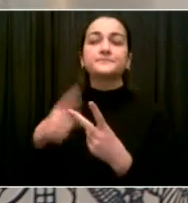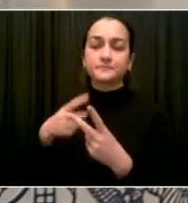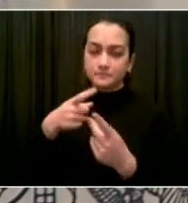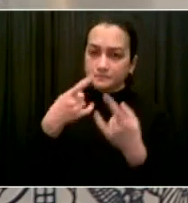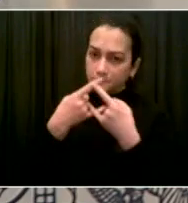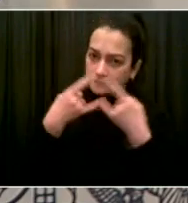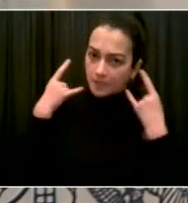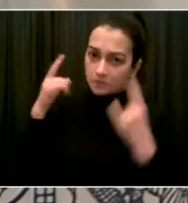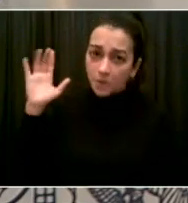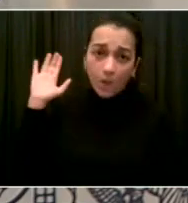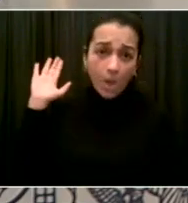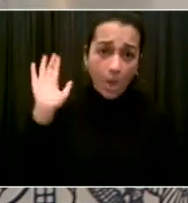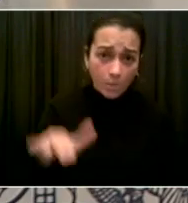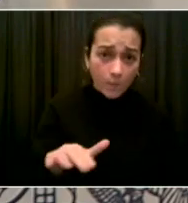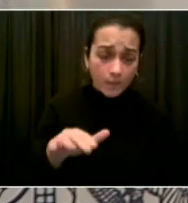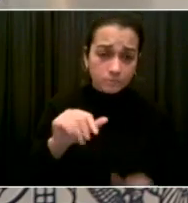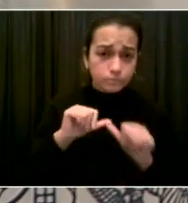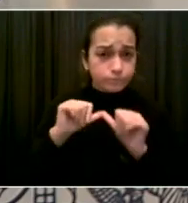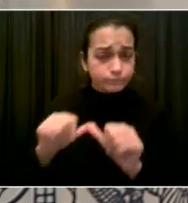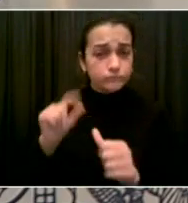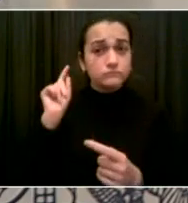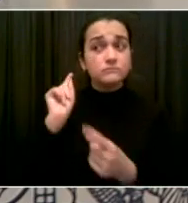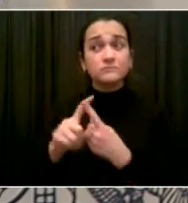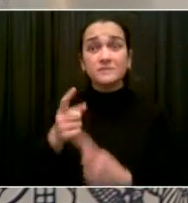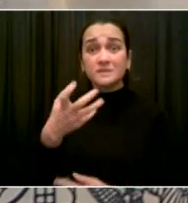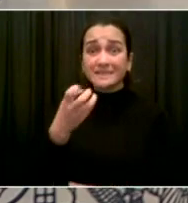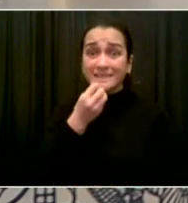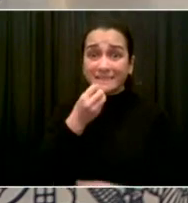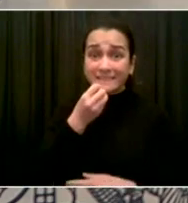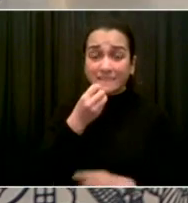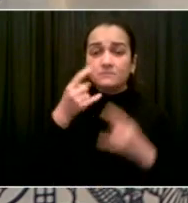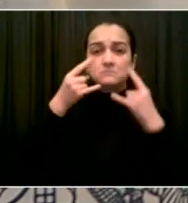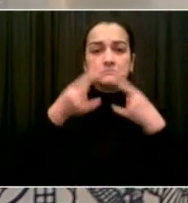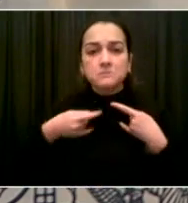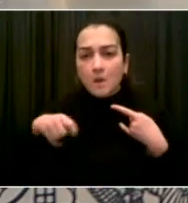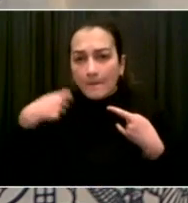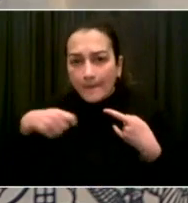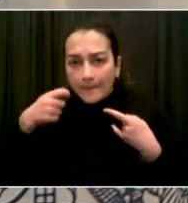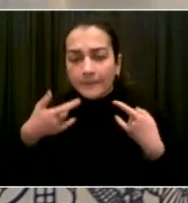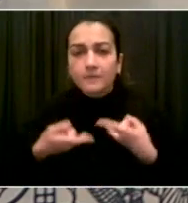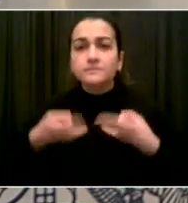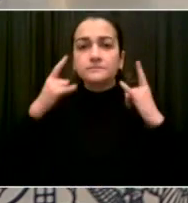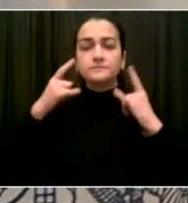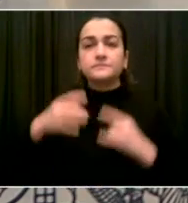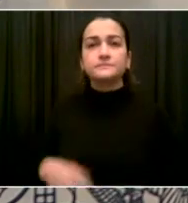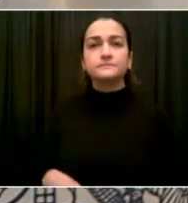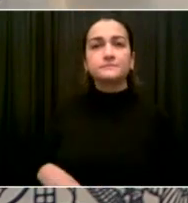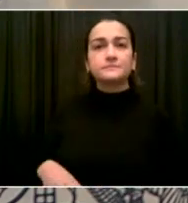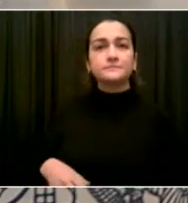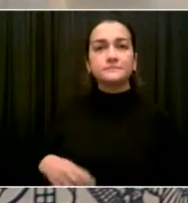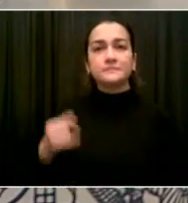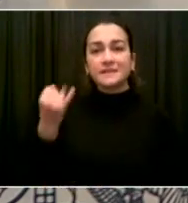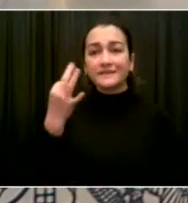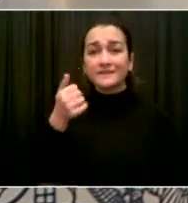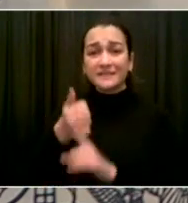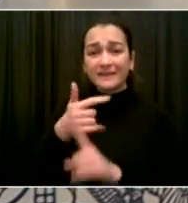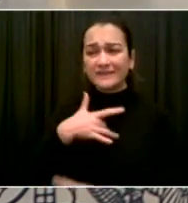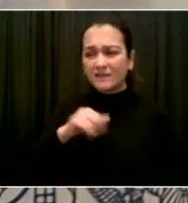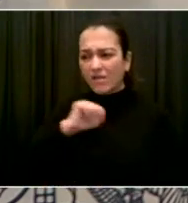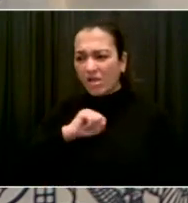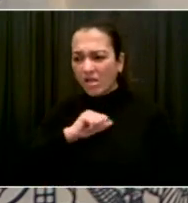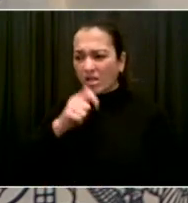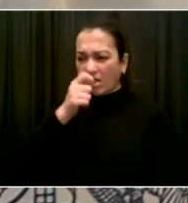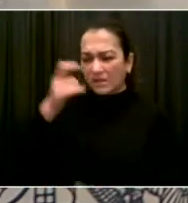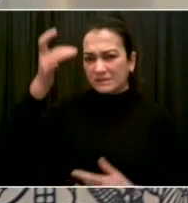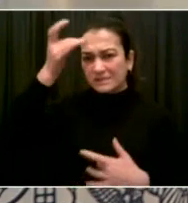that concert, you know, all the basics. But right now, again, we want to keep this city moving forward. But in a safe